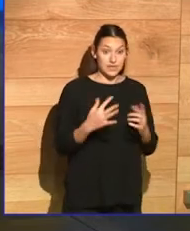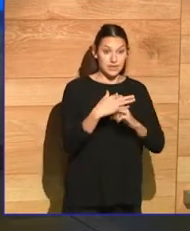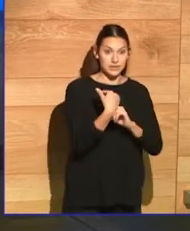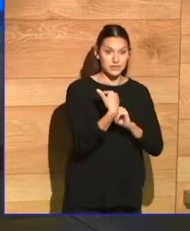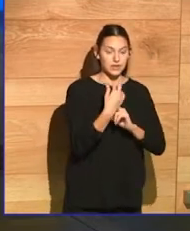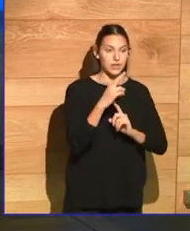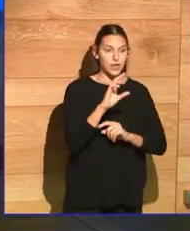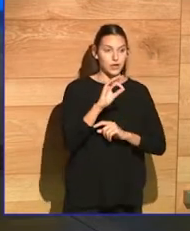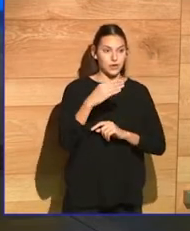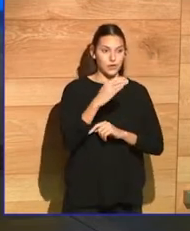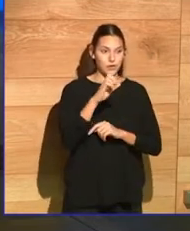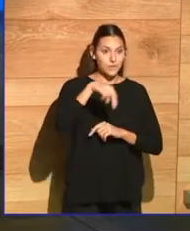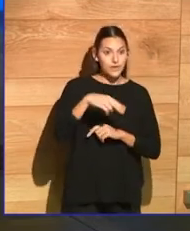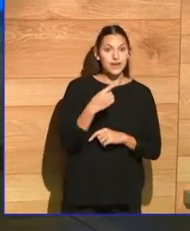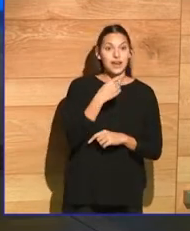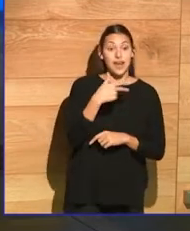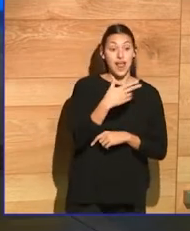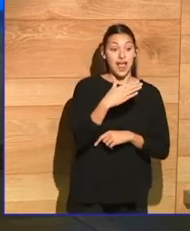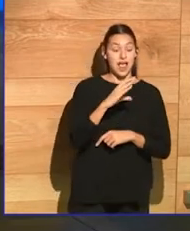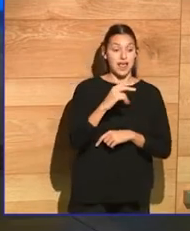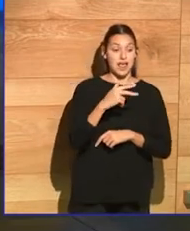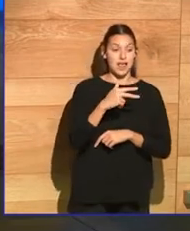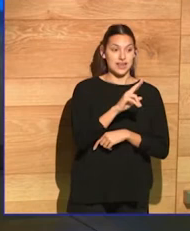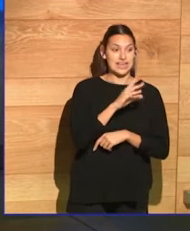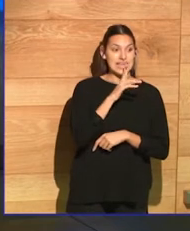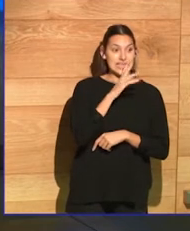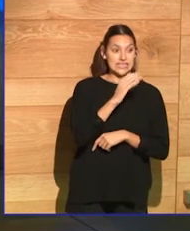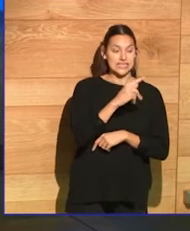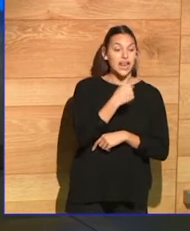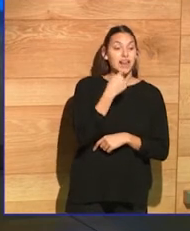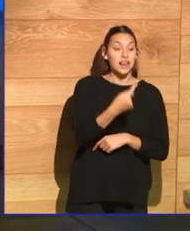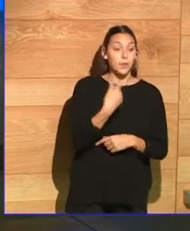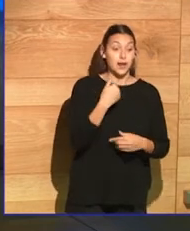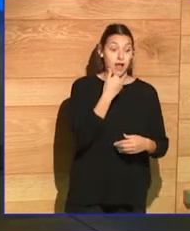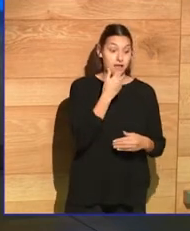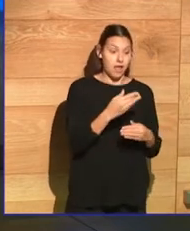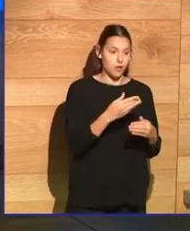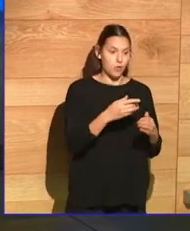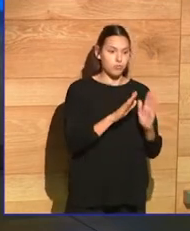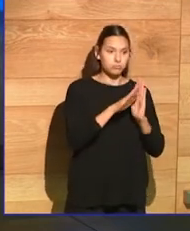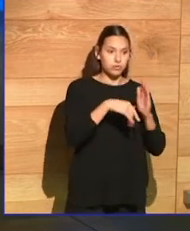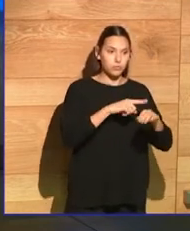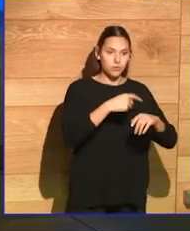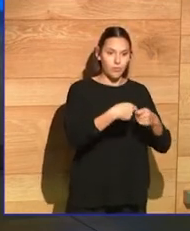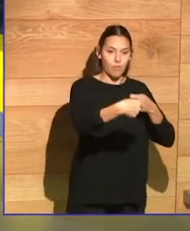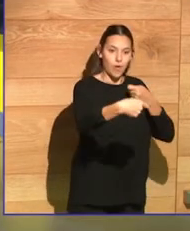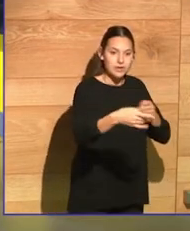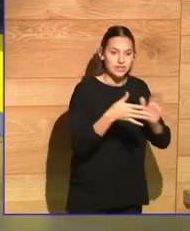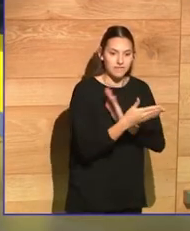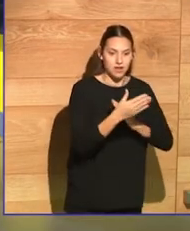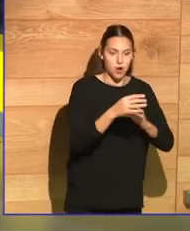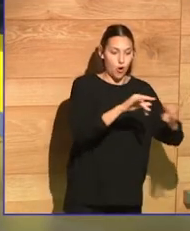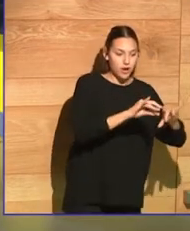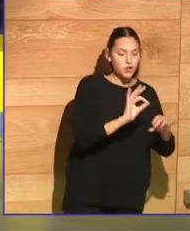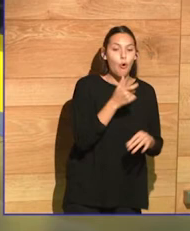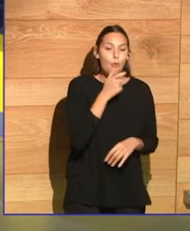Once Robert Stone said Chuck to Chuck Palahniuk, for something to last it needs to be made in granite or with